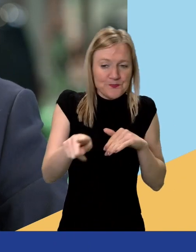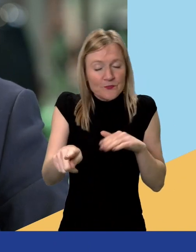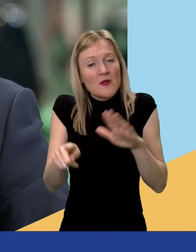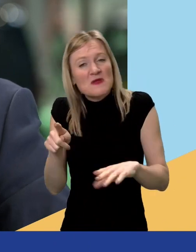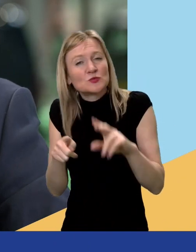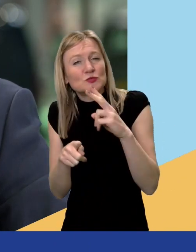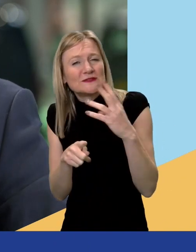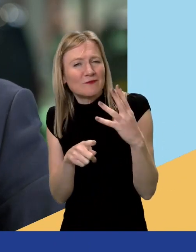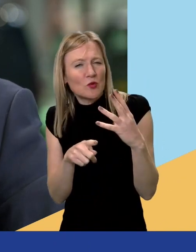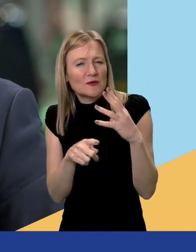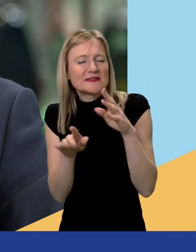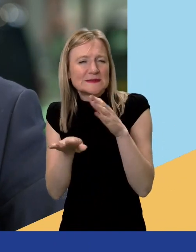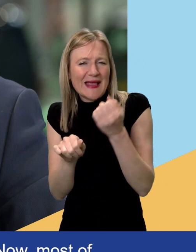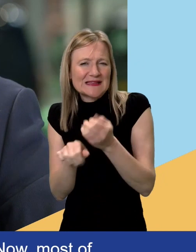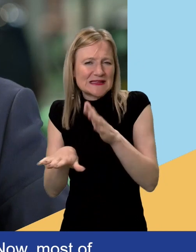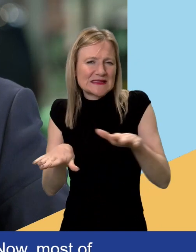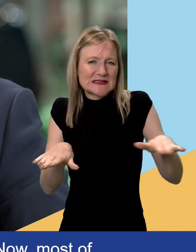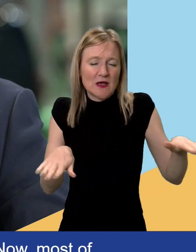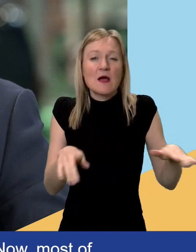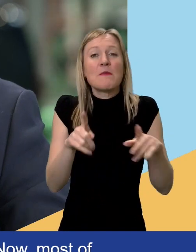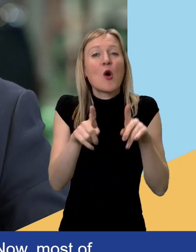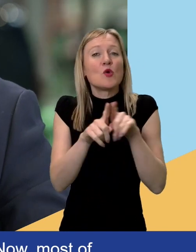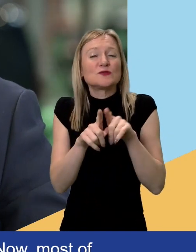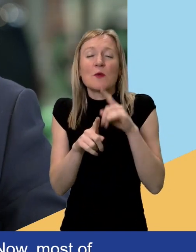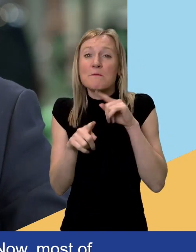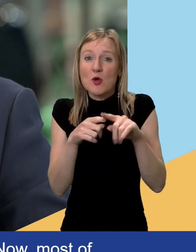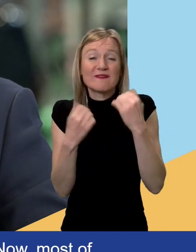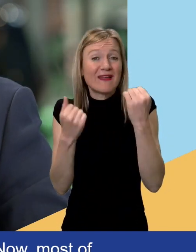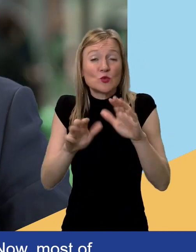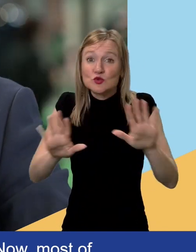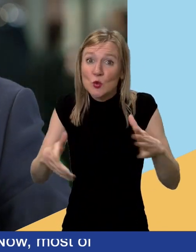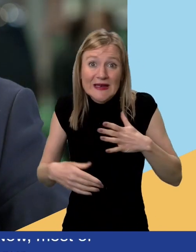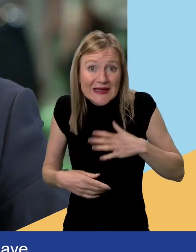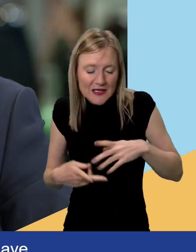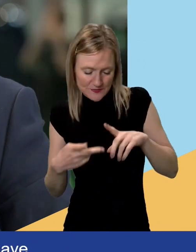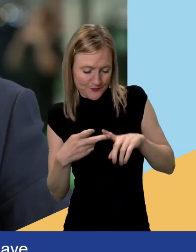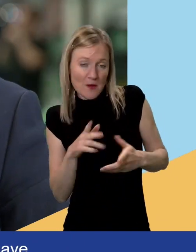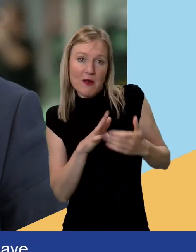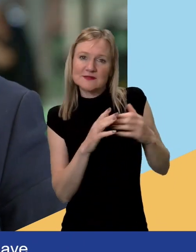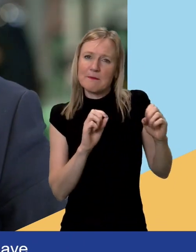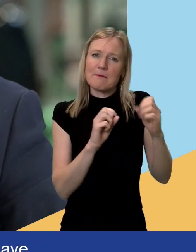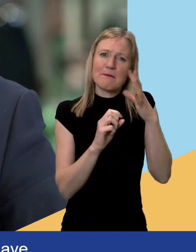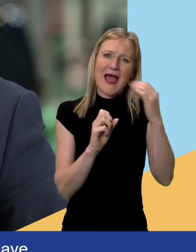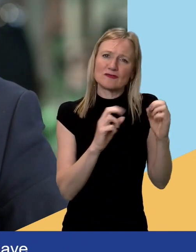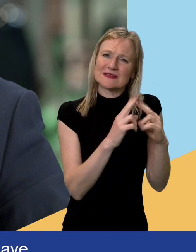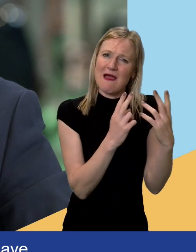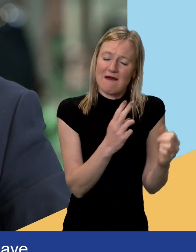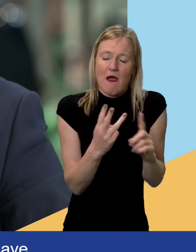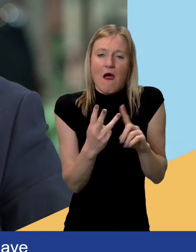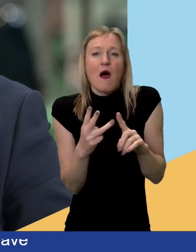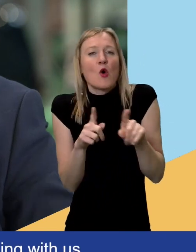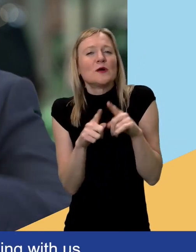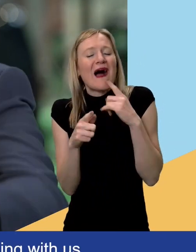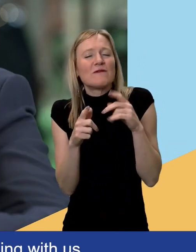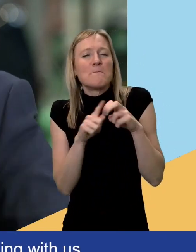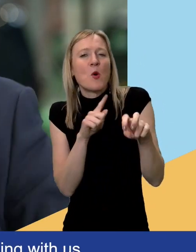vehicles, as I said, won't need to charge. We do have charging in Paris. We've got mobile charging coming with us as well. But we're doing it in stages, the start line. So